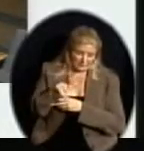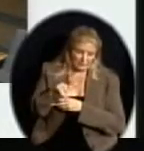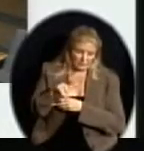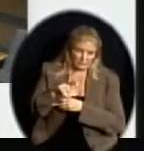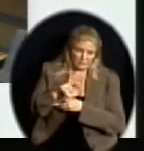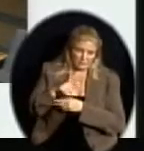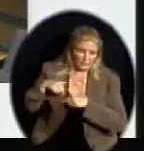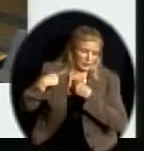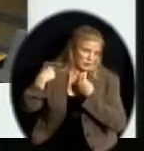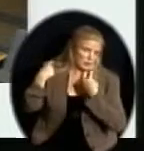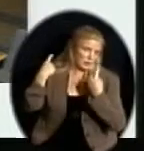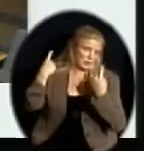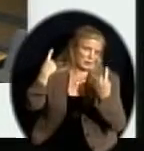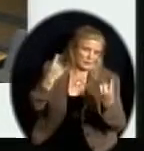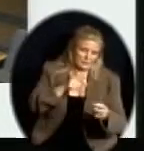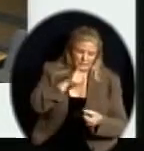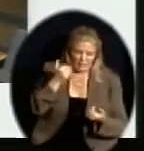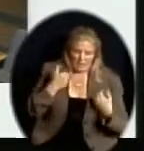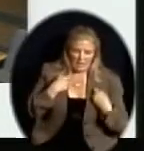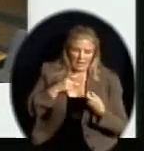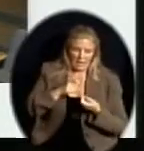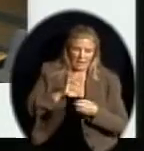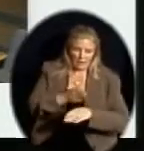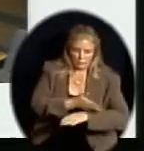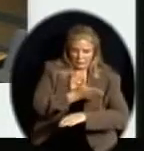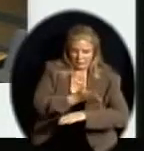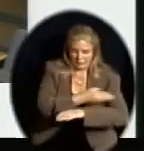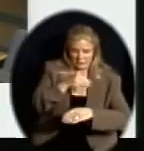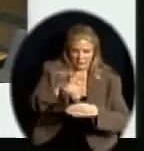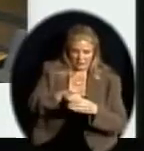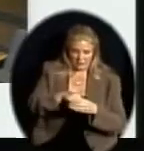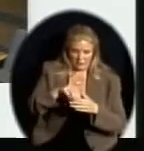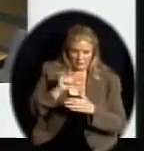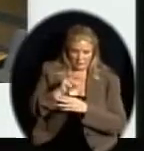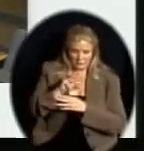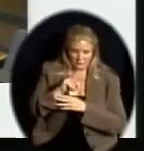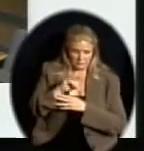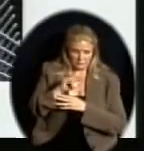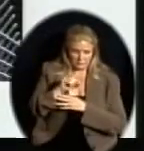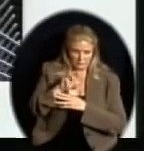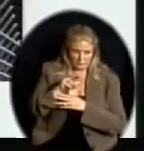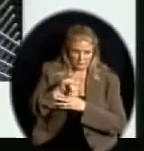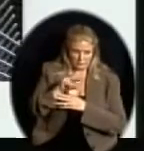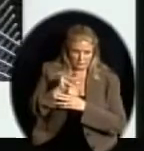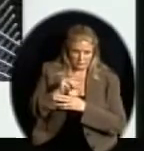years and years. And so we went in and redid their entire auditorium over the summer.